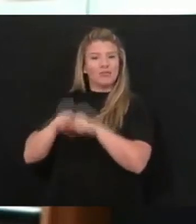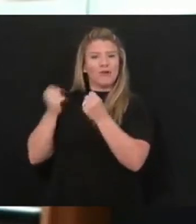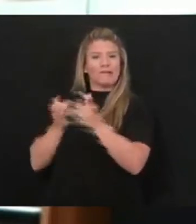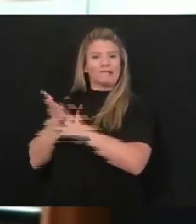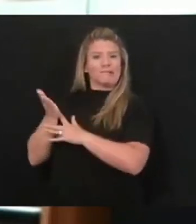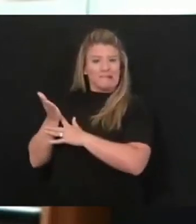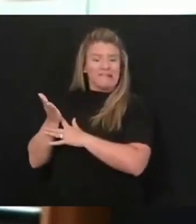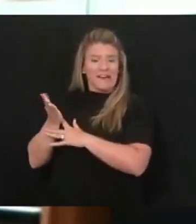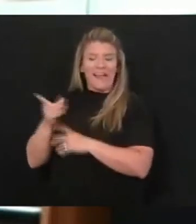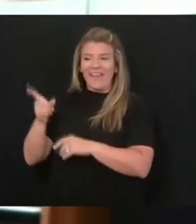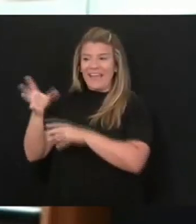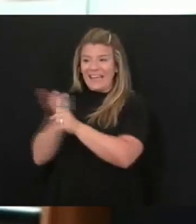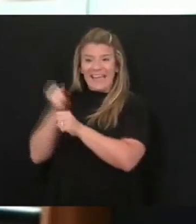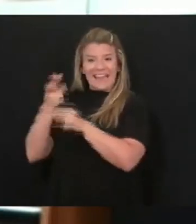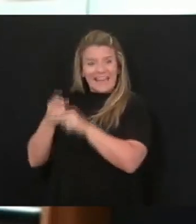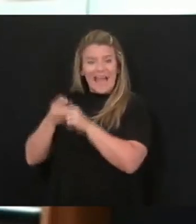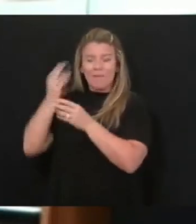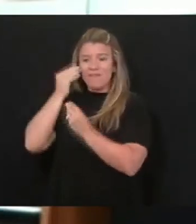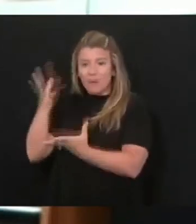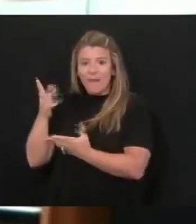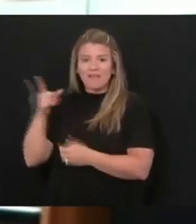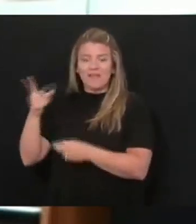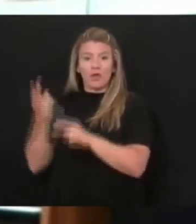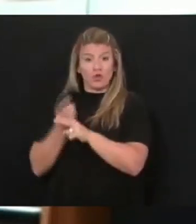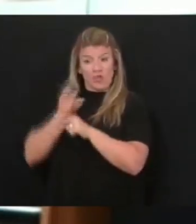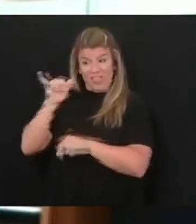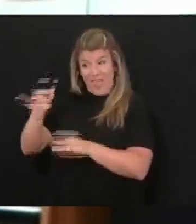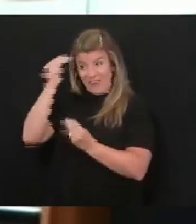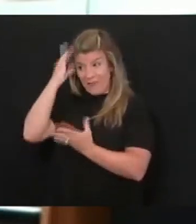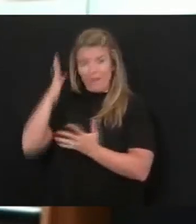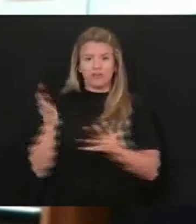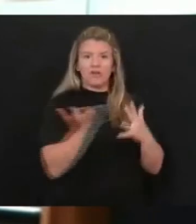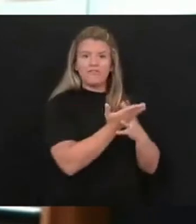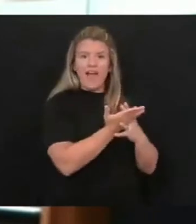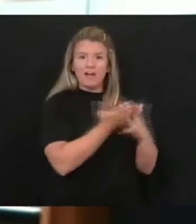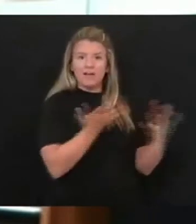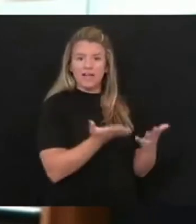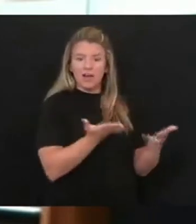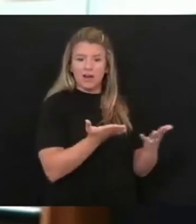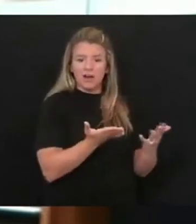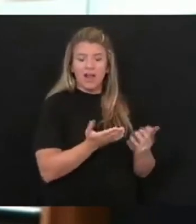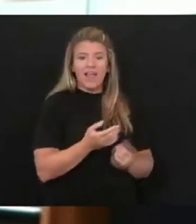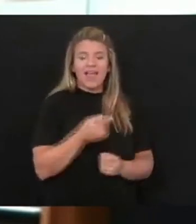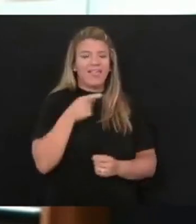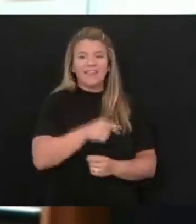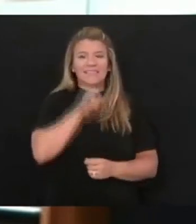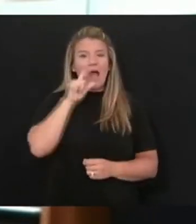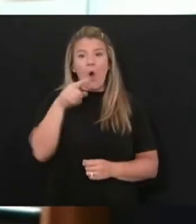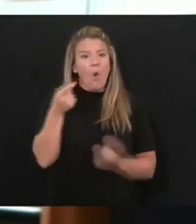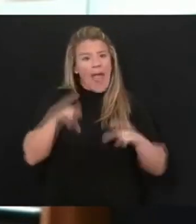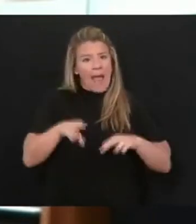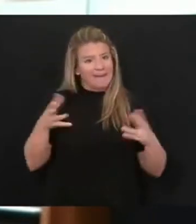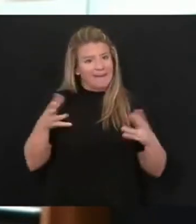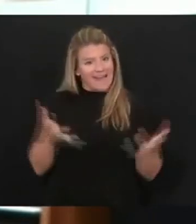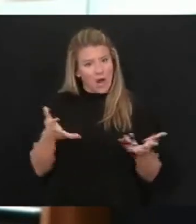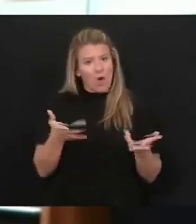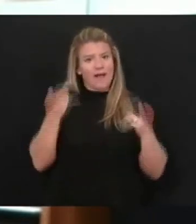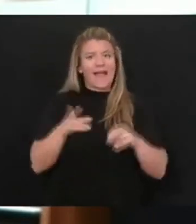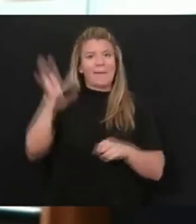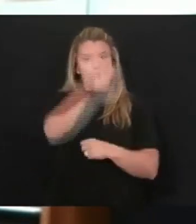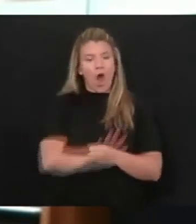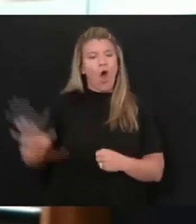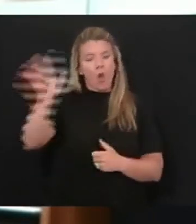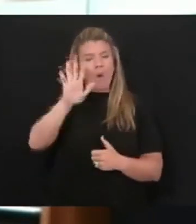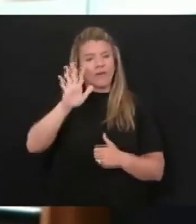fraudulent unemployment claims through the PUA system. This is not unique to West Virginia. It's happening in every state and territory